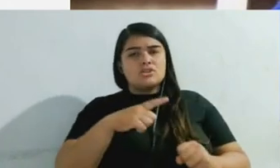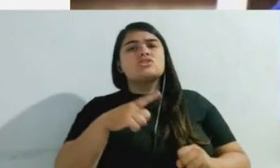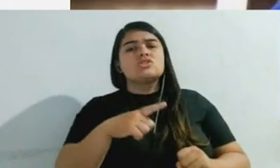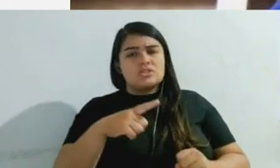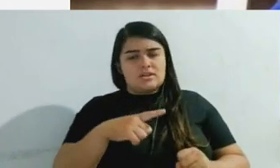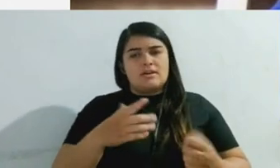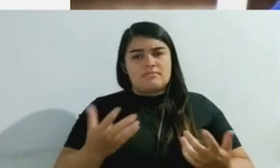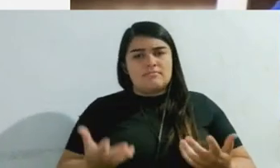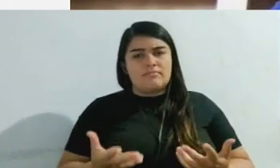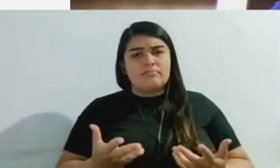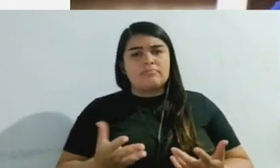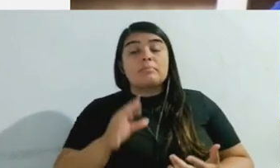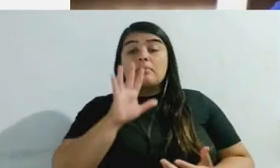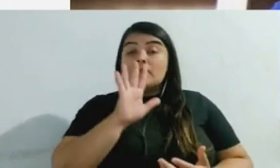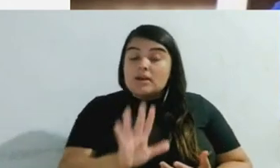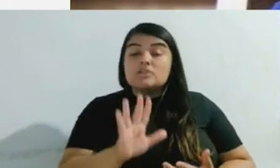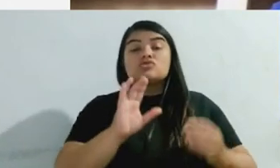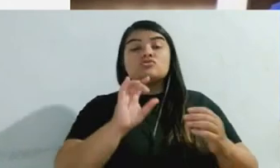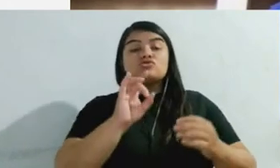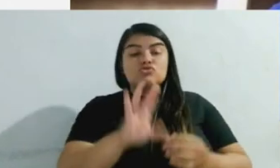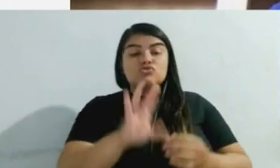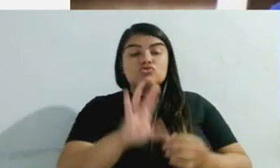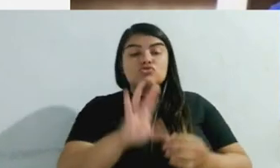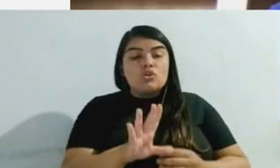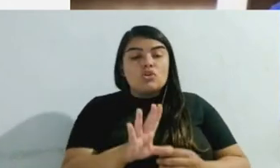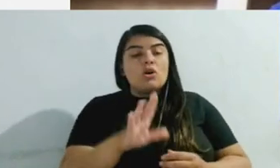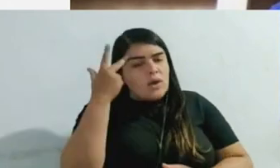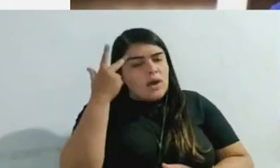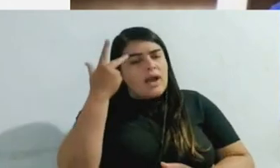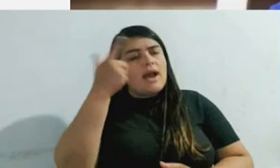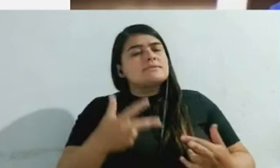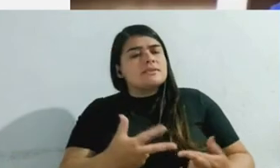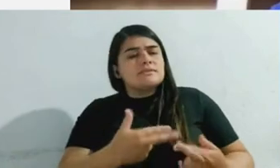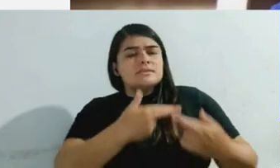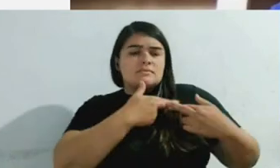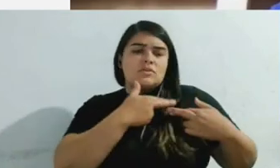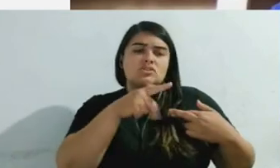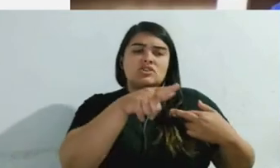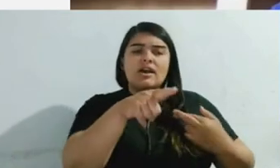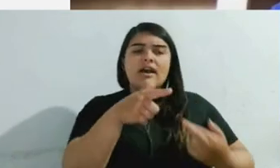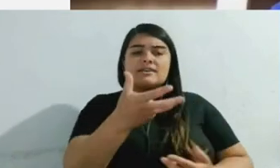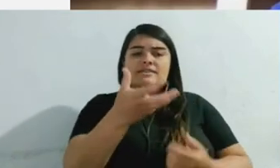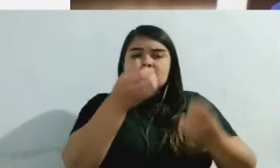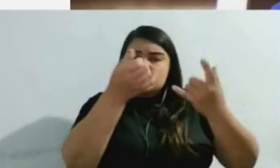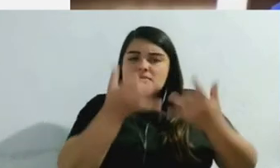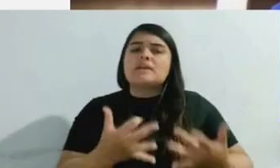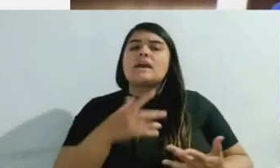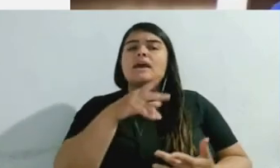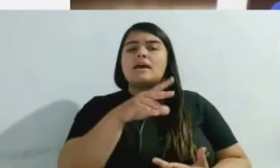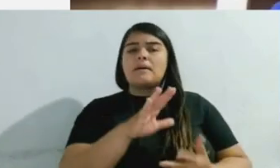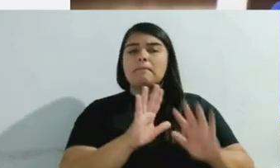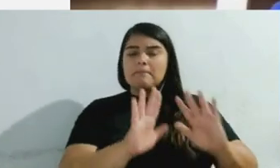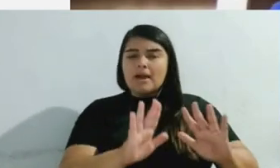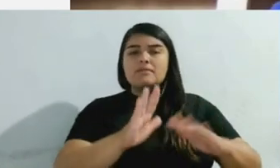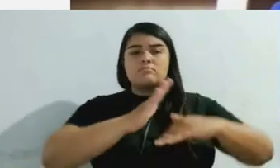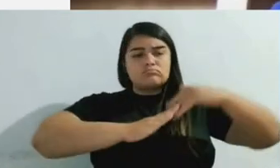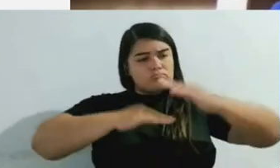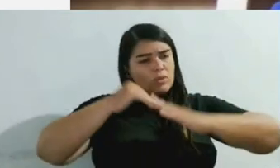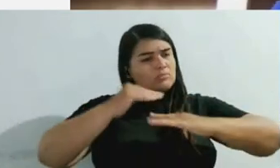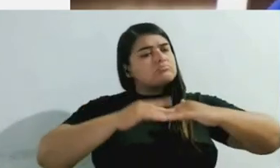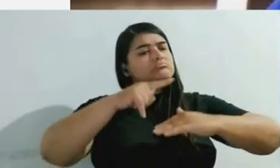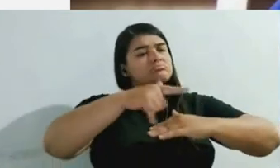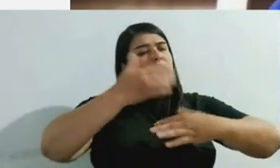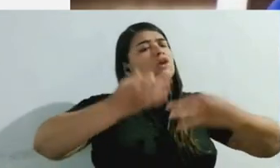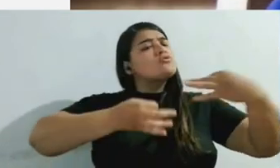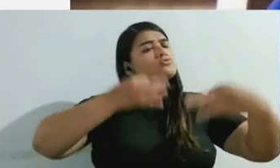charges. And only prosecutors can drop charges without any excuse. They simply can